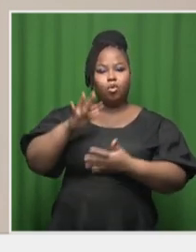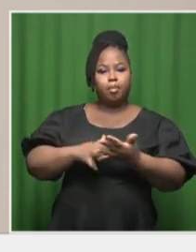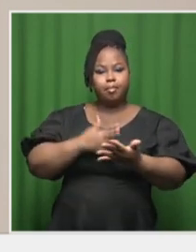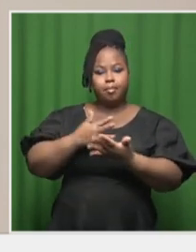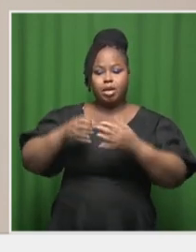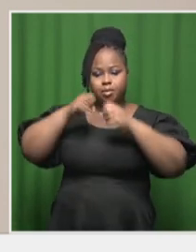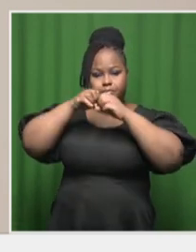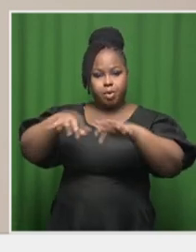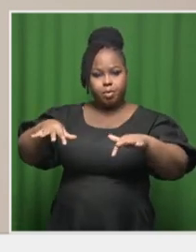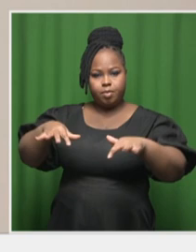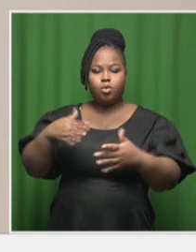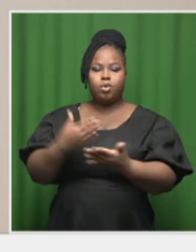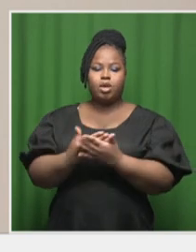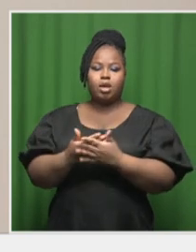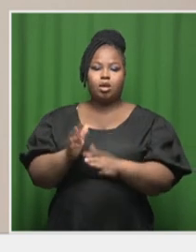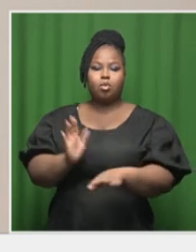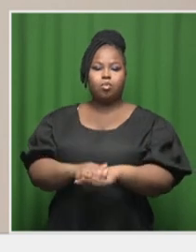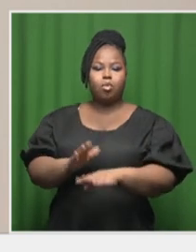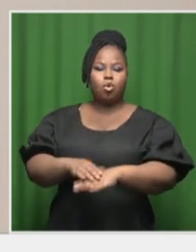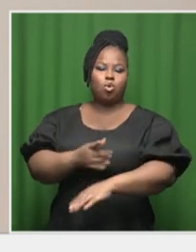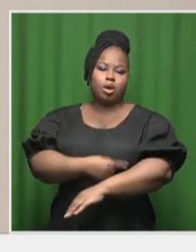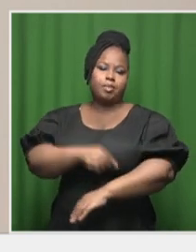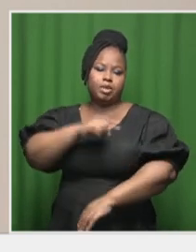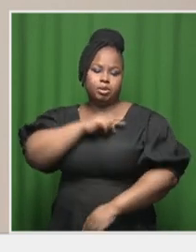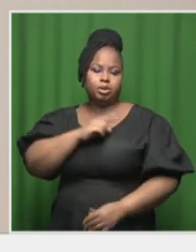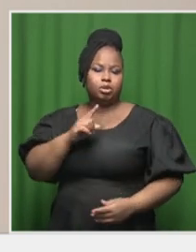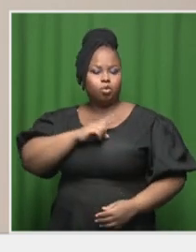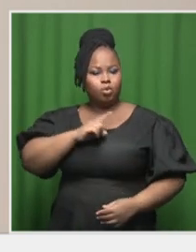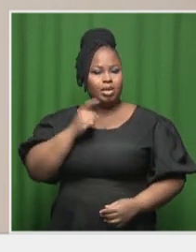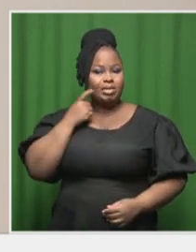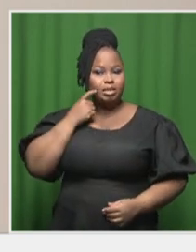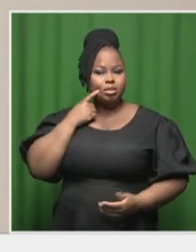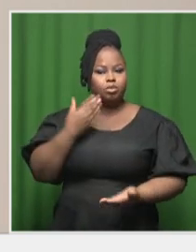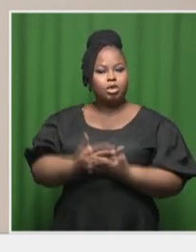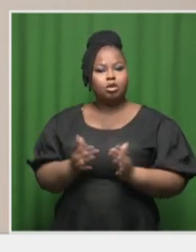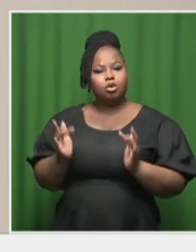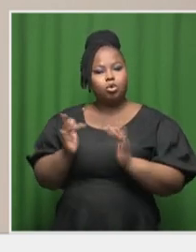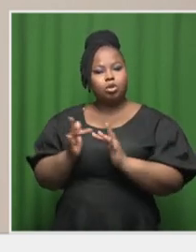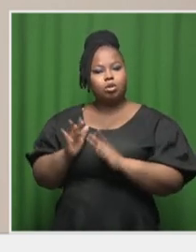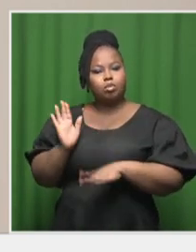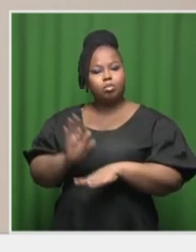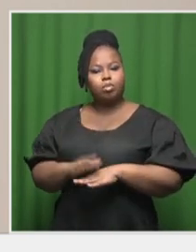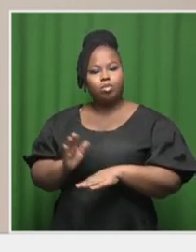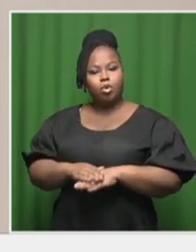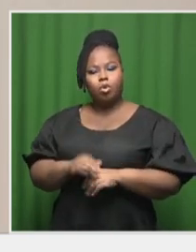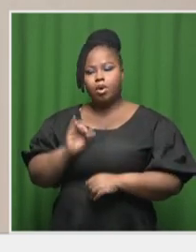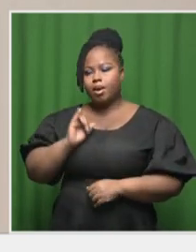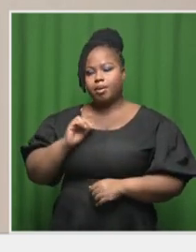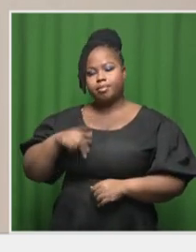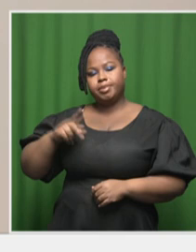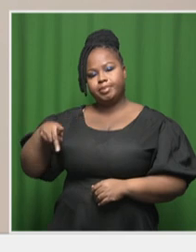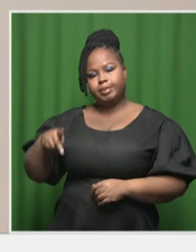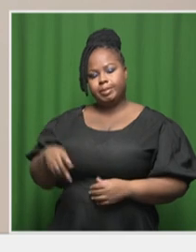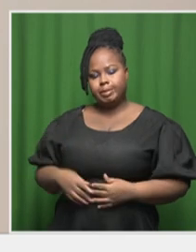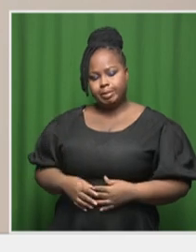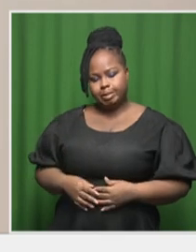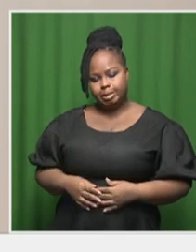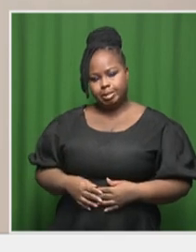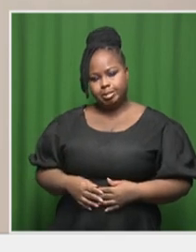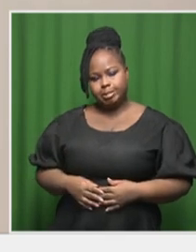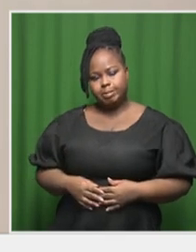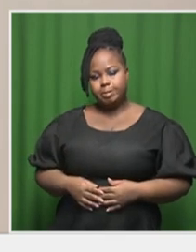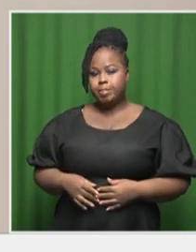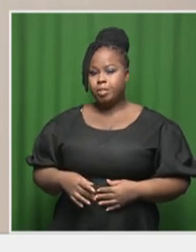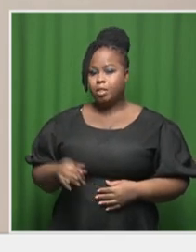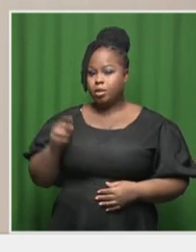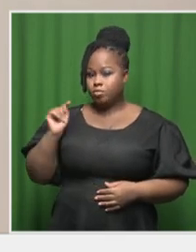we can, you know, increase the capacity, enhance the ability to connect more and more players. What you are talking to